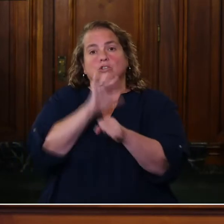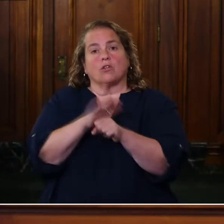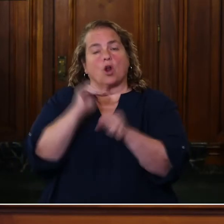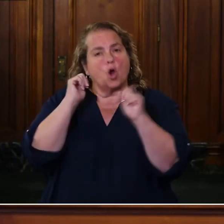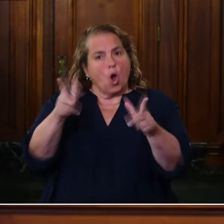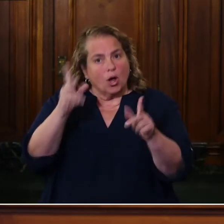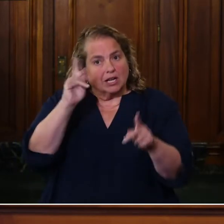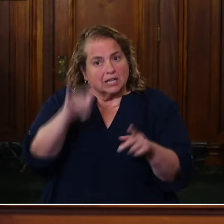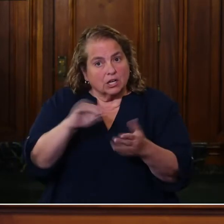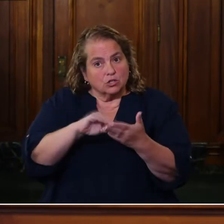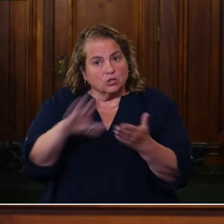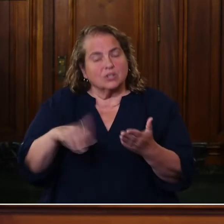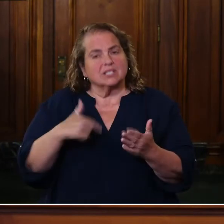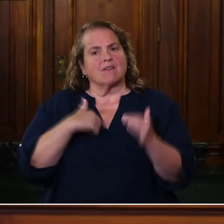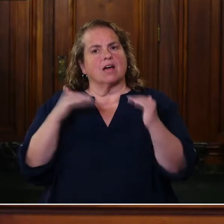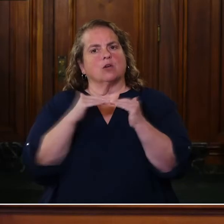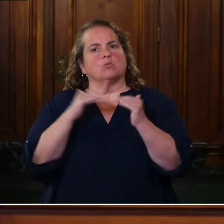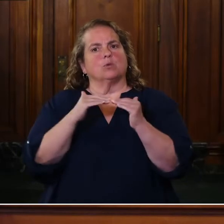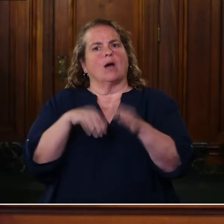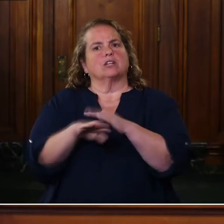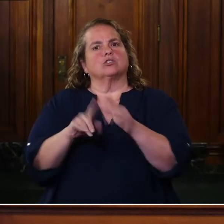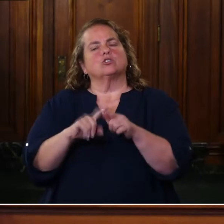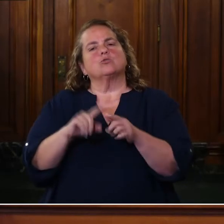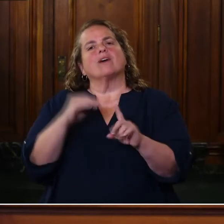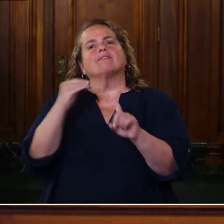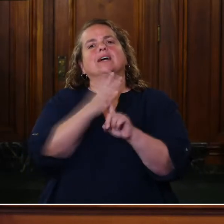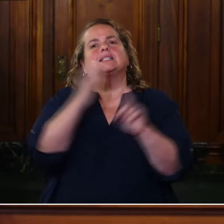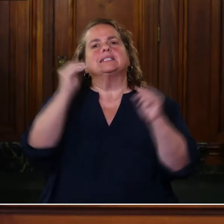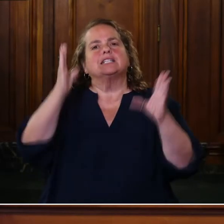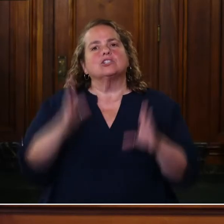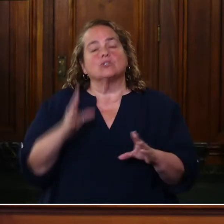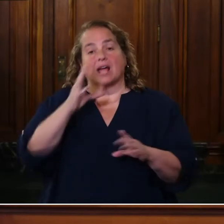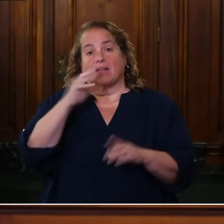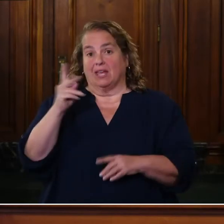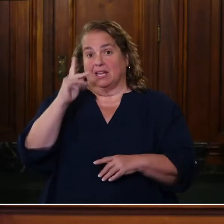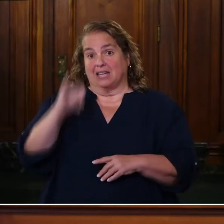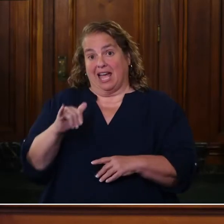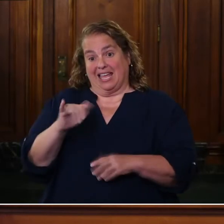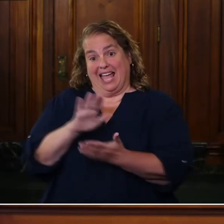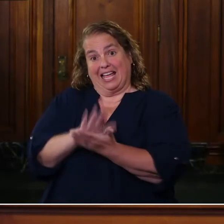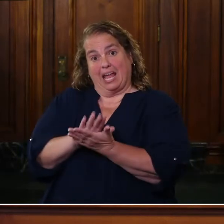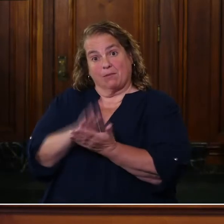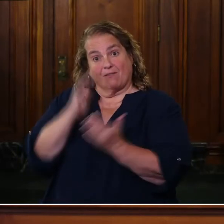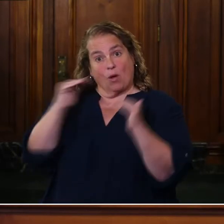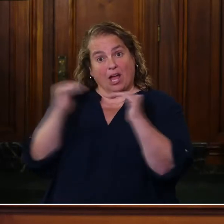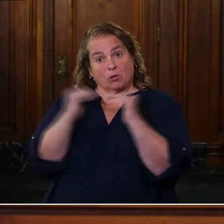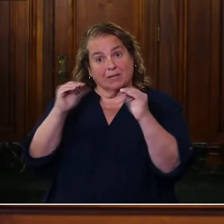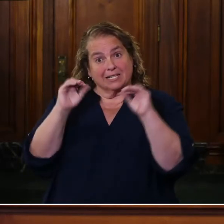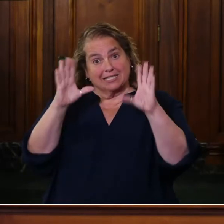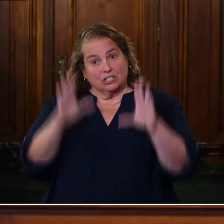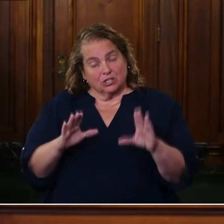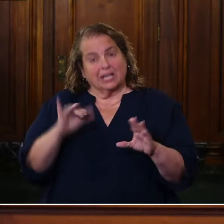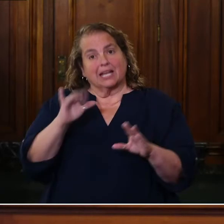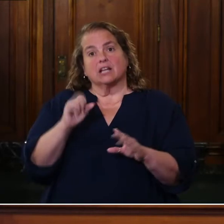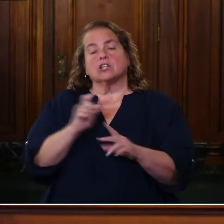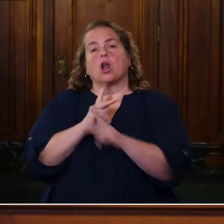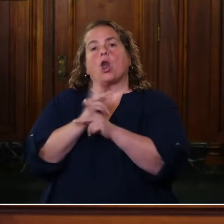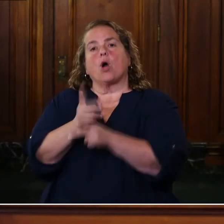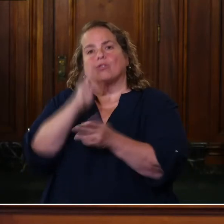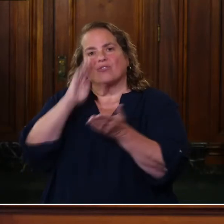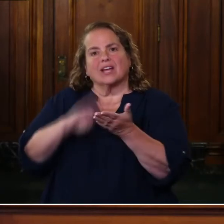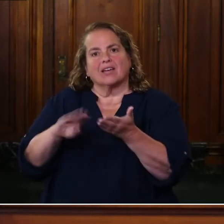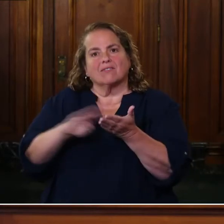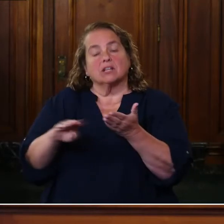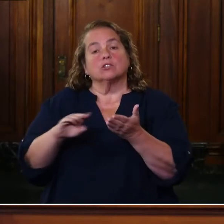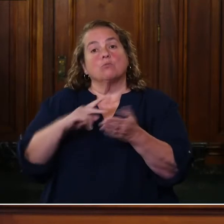access to effective teachers. And the Kentucky Academy for Equity in Teaching is a loan forgiveness program designed